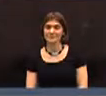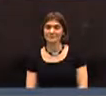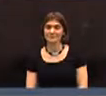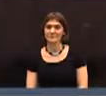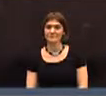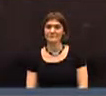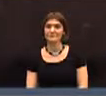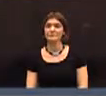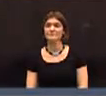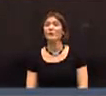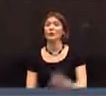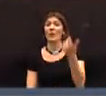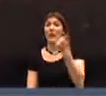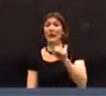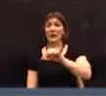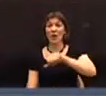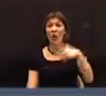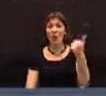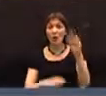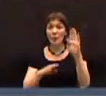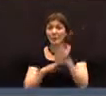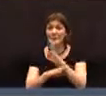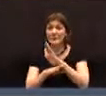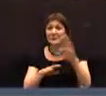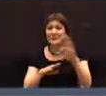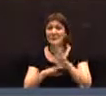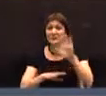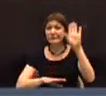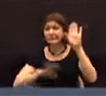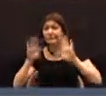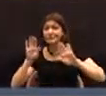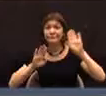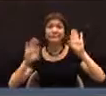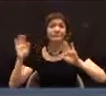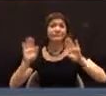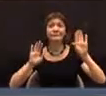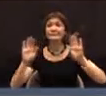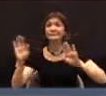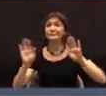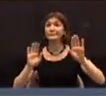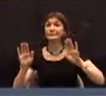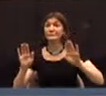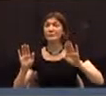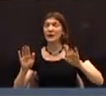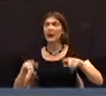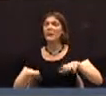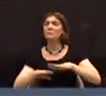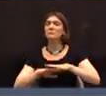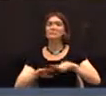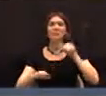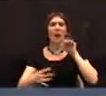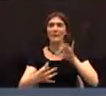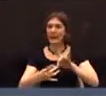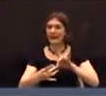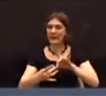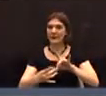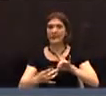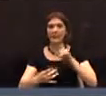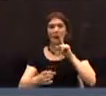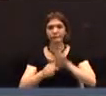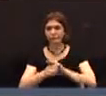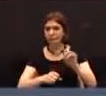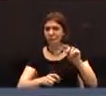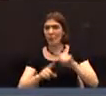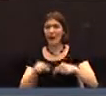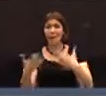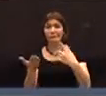We now go to any other matters that might come before the meeting of a non-binding nature, and I